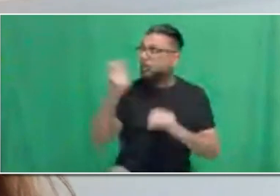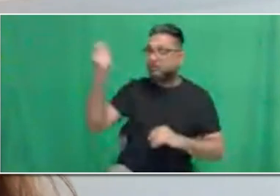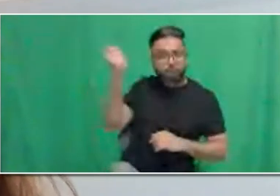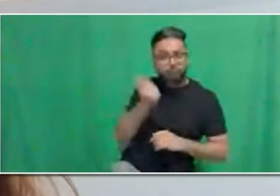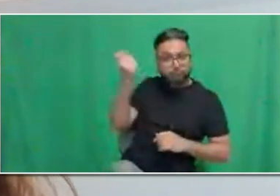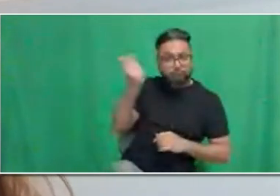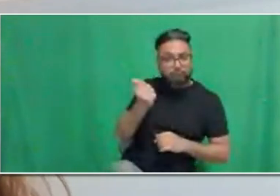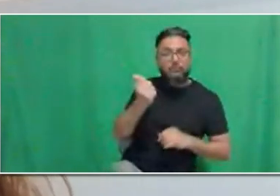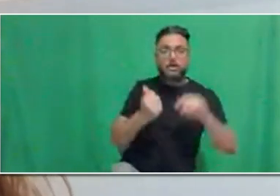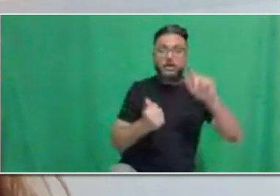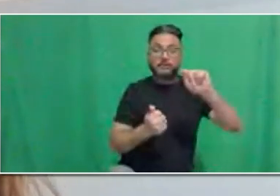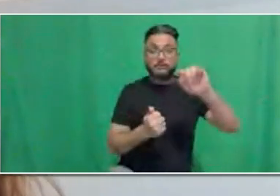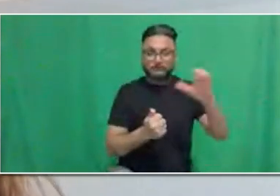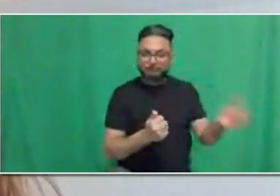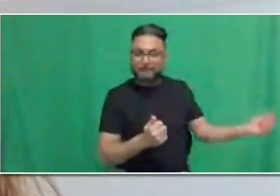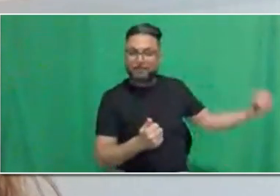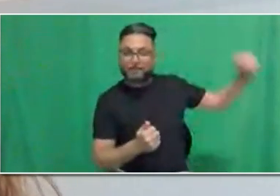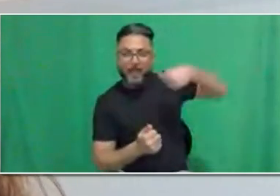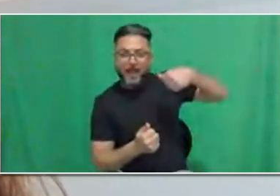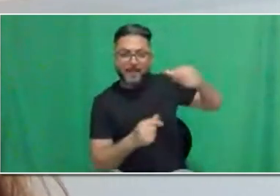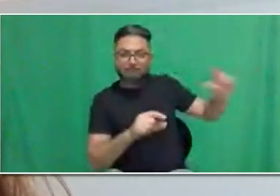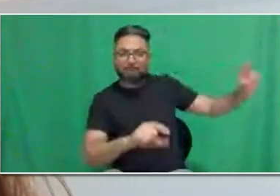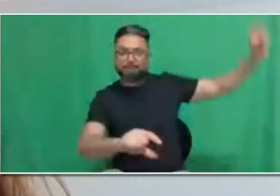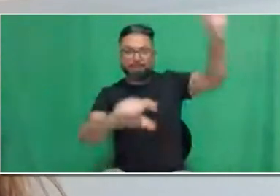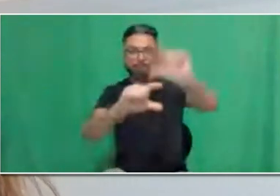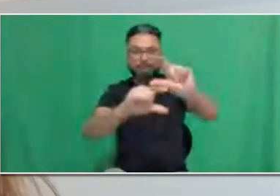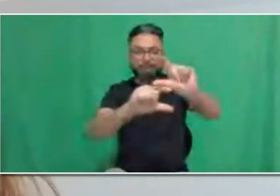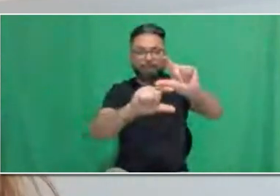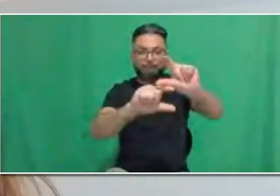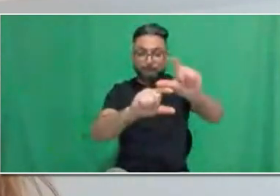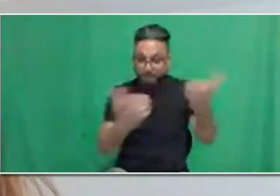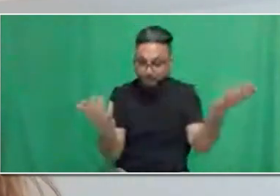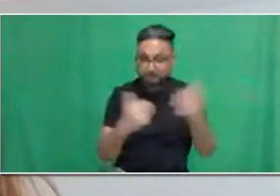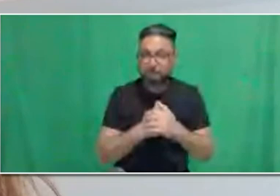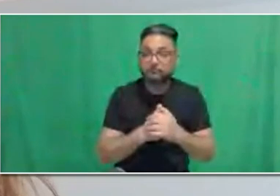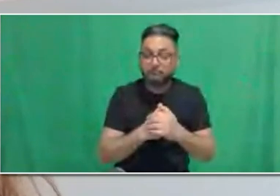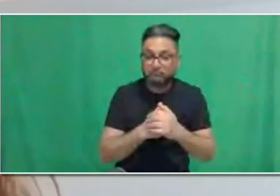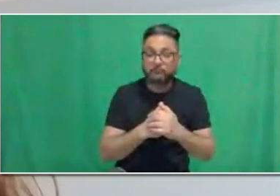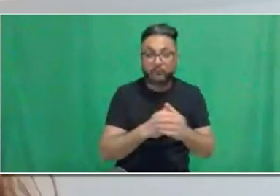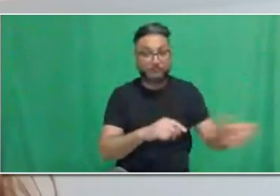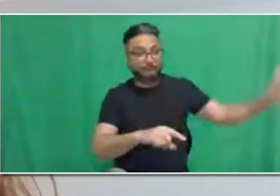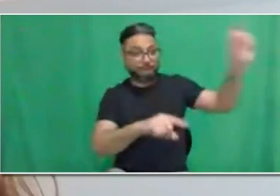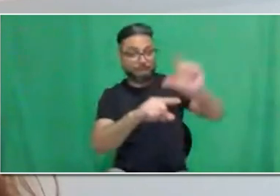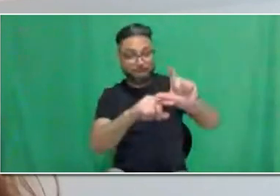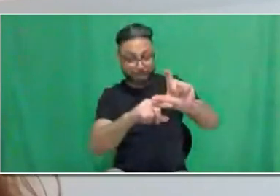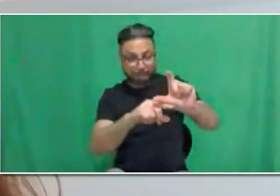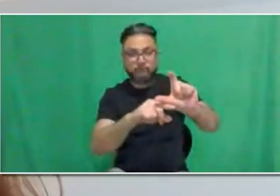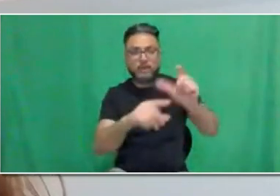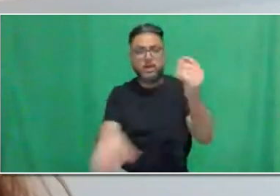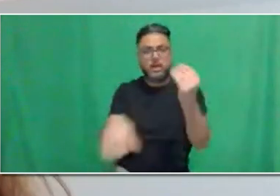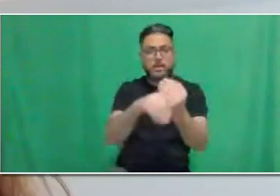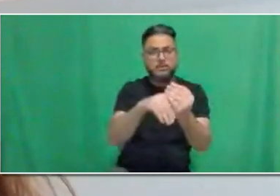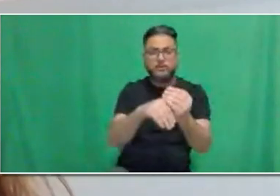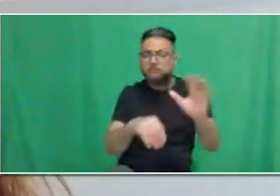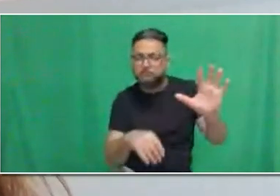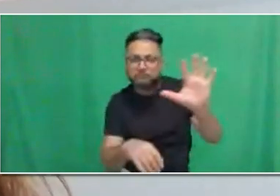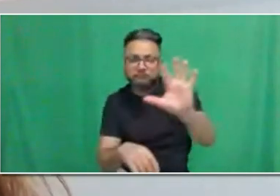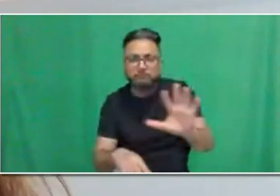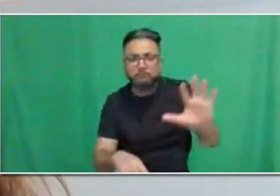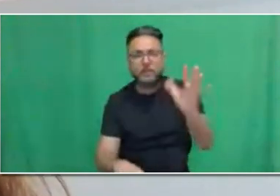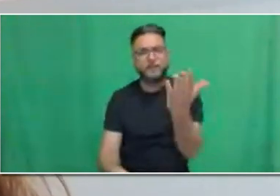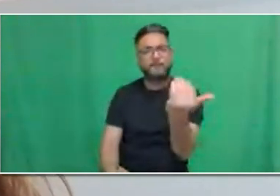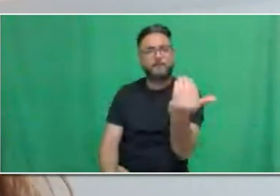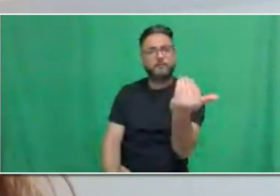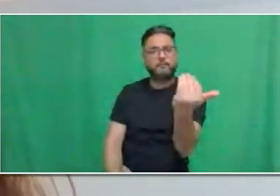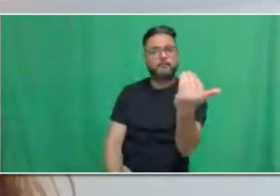receive top-up to a maximum of 15 weeks. TTC will pay a top-up equal to the difference between the EI maternity